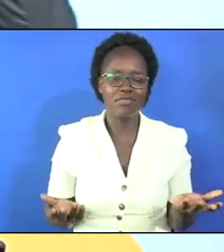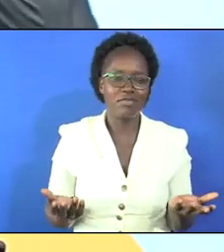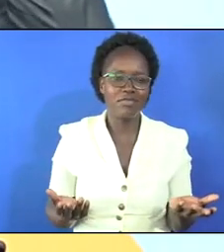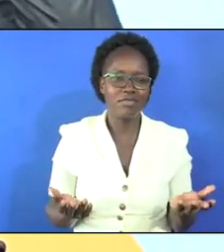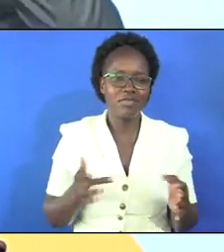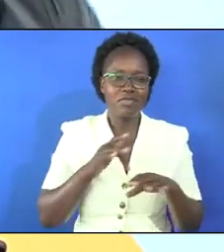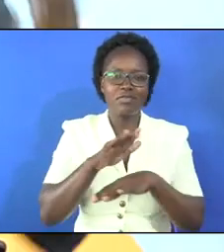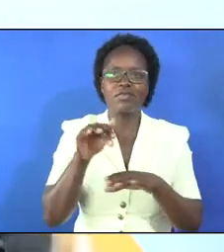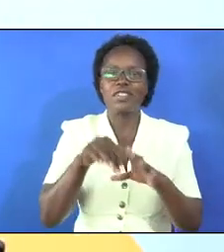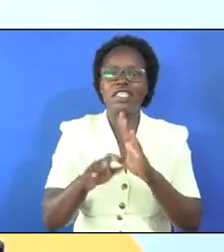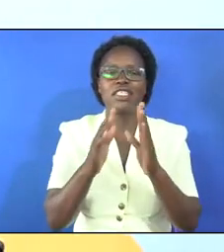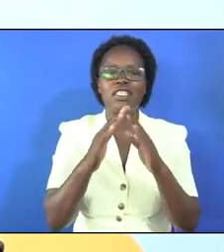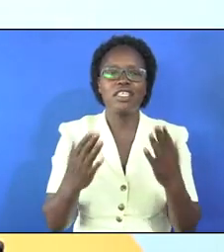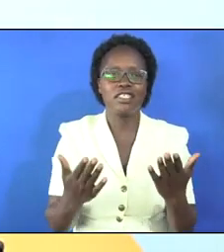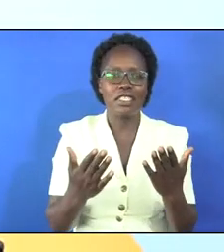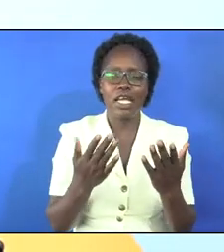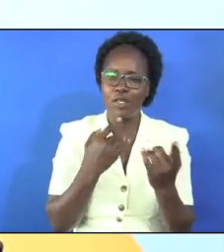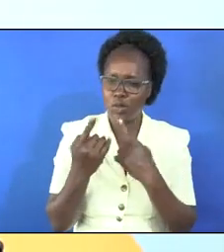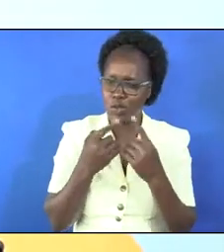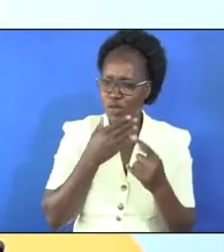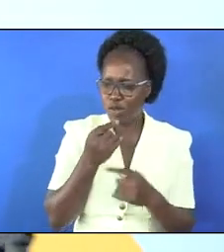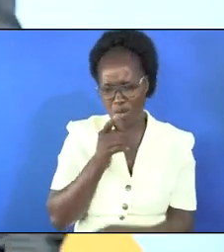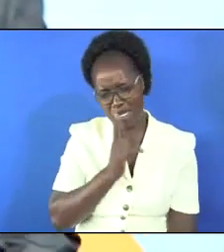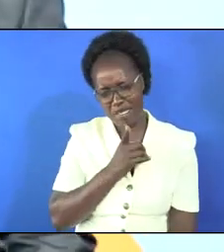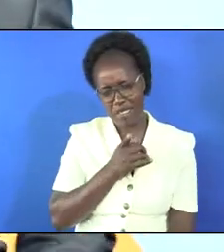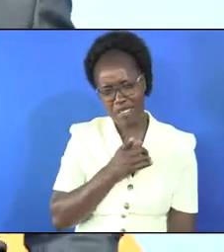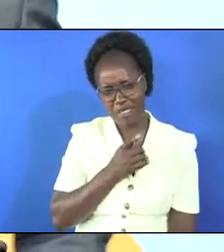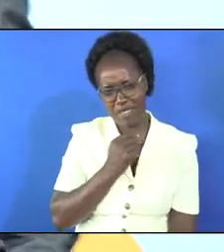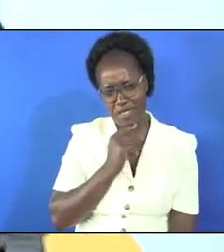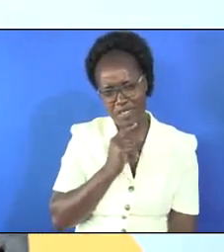we went into the house and talked to the man